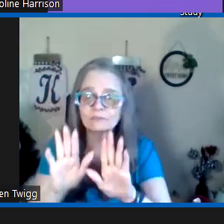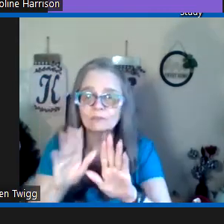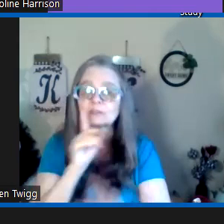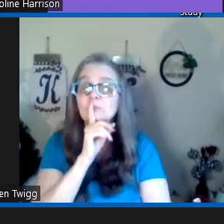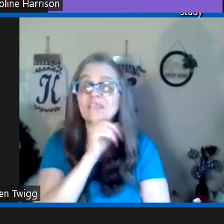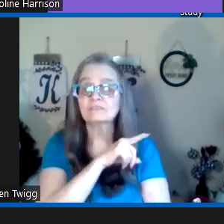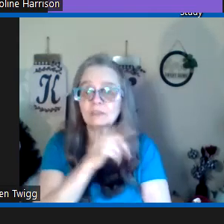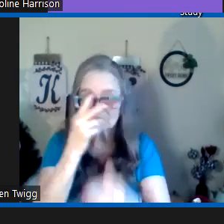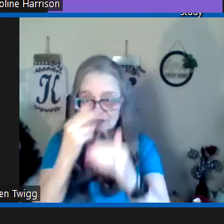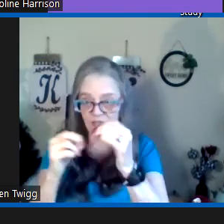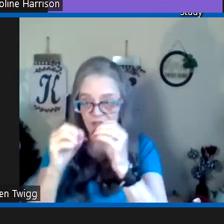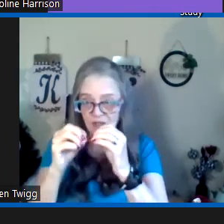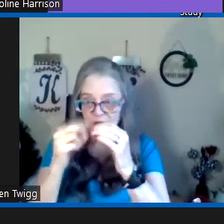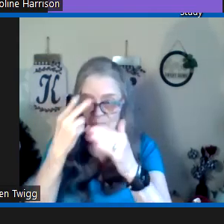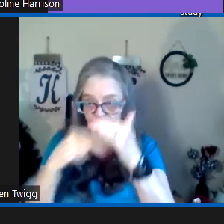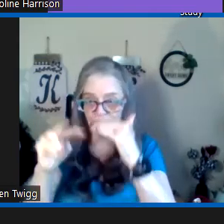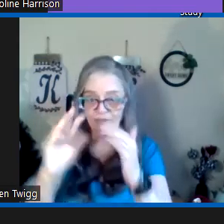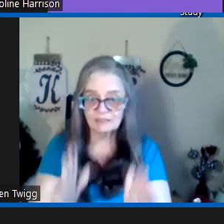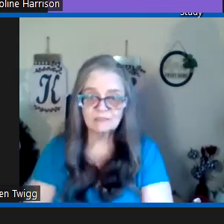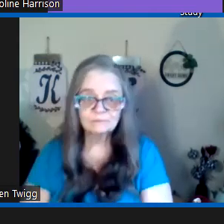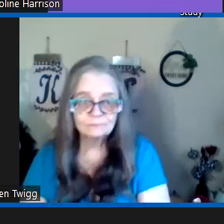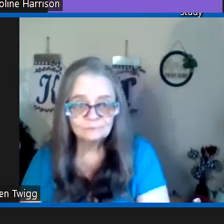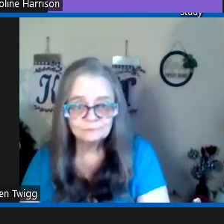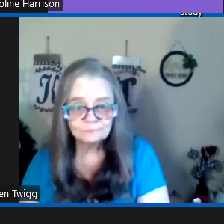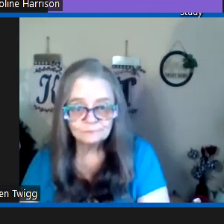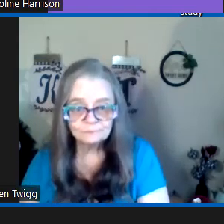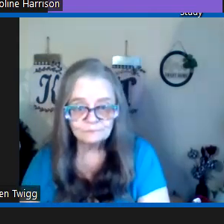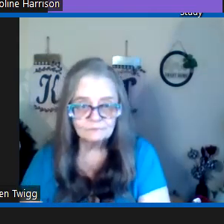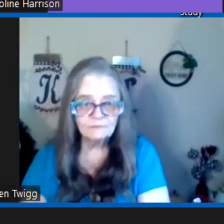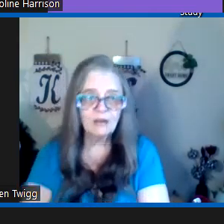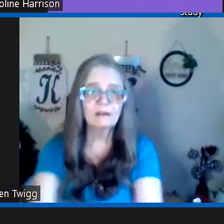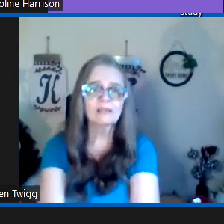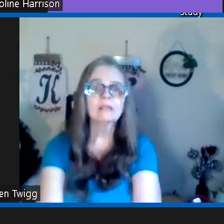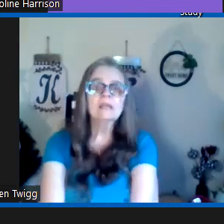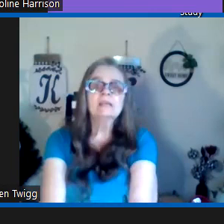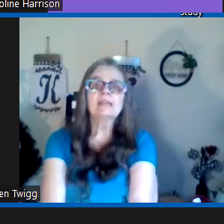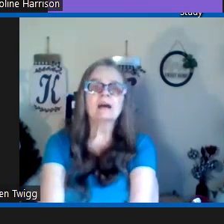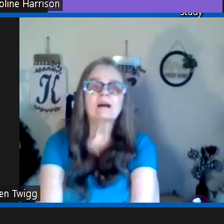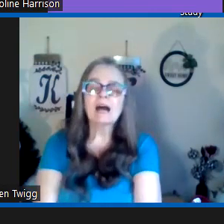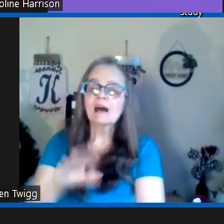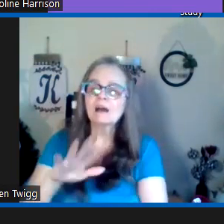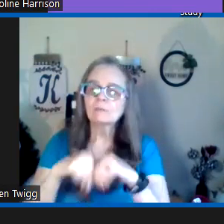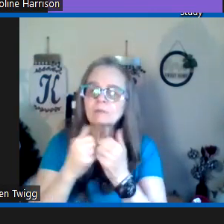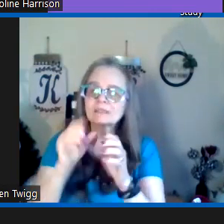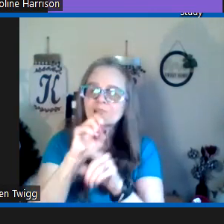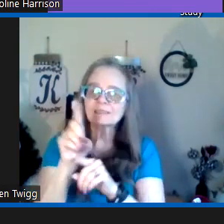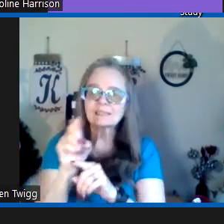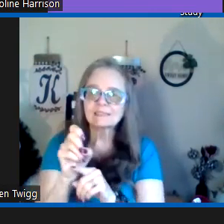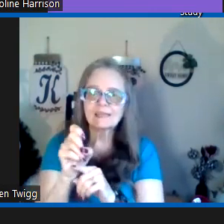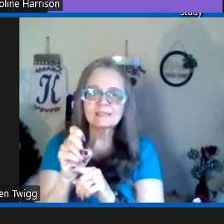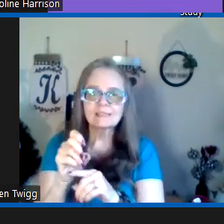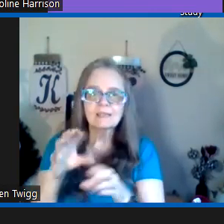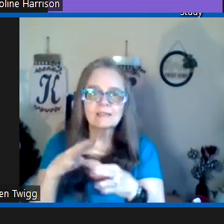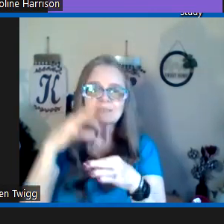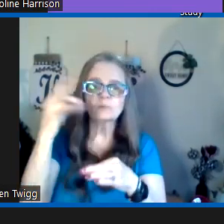he's wonderful he'll be a false prophet all right now how we must it